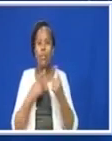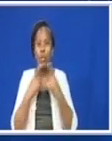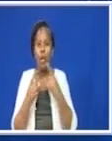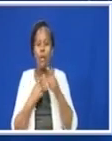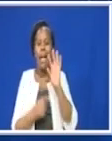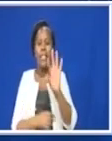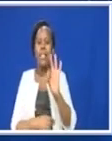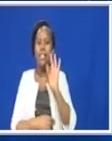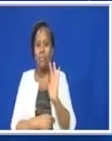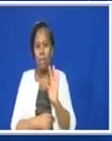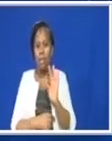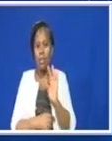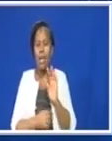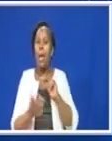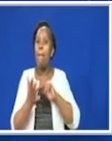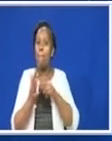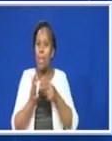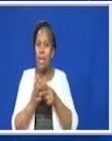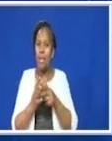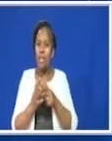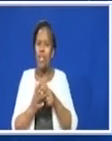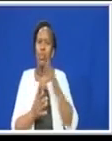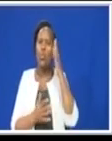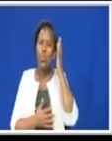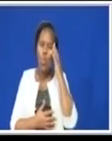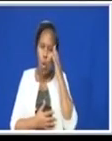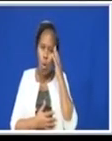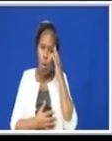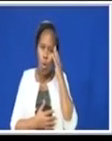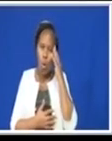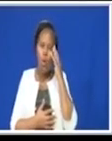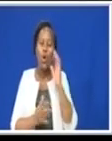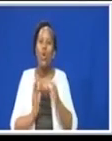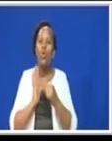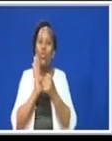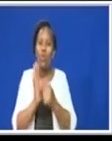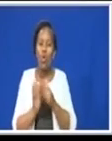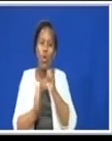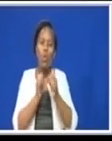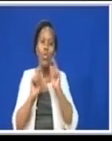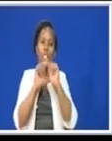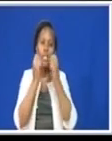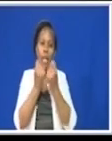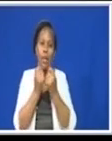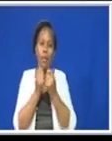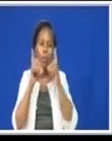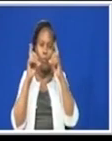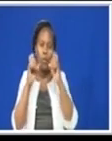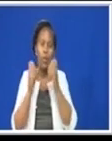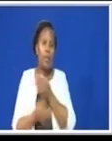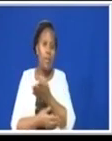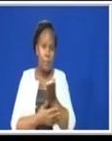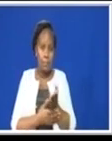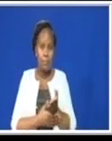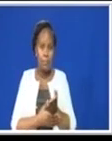identify, it means to establish or indicate which type of photograph it is.